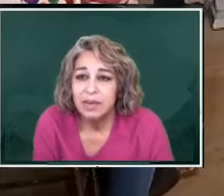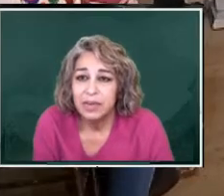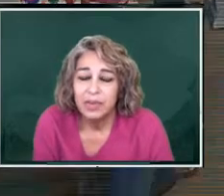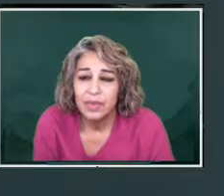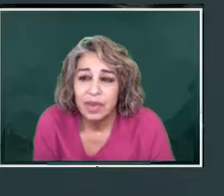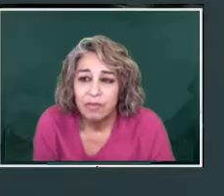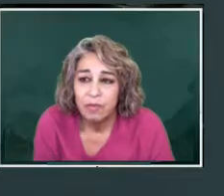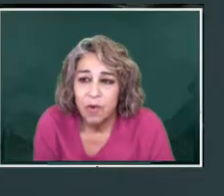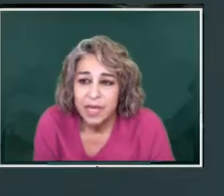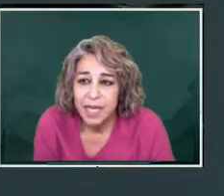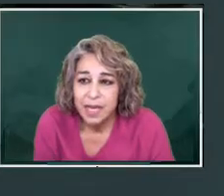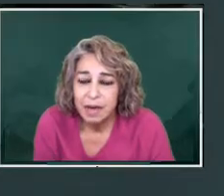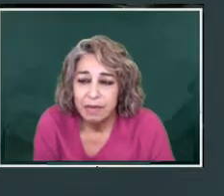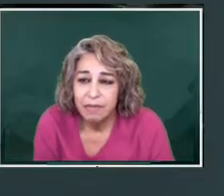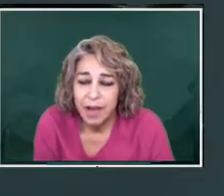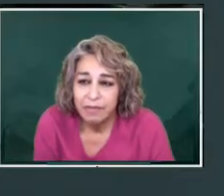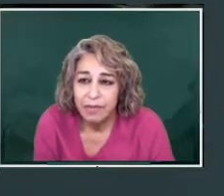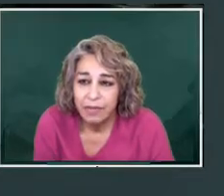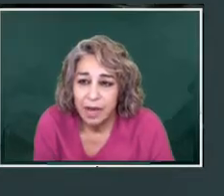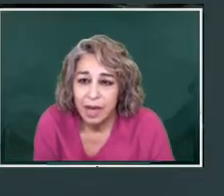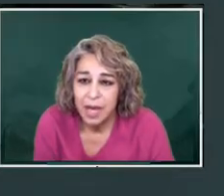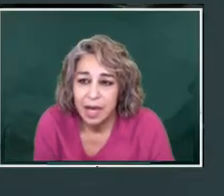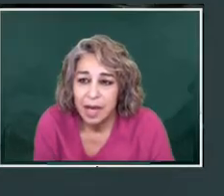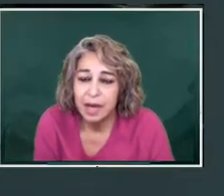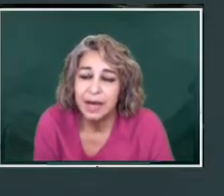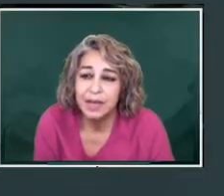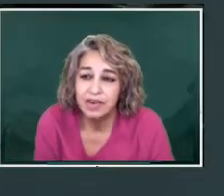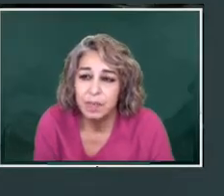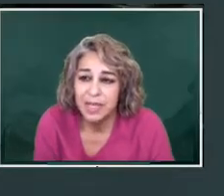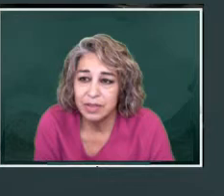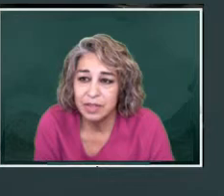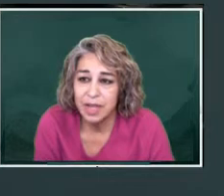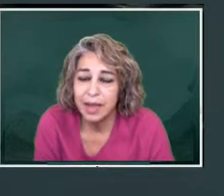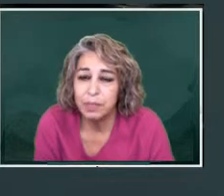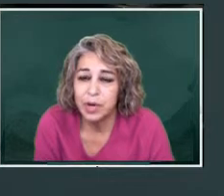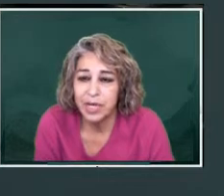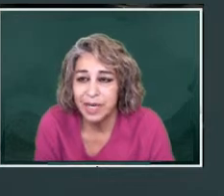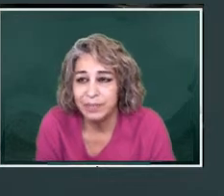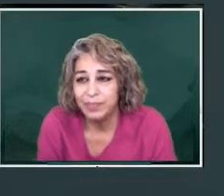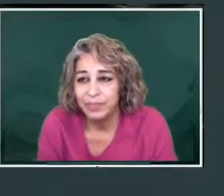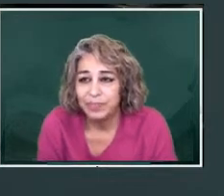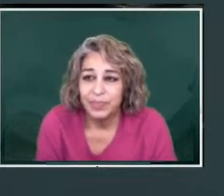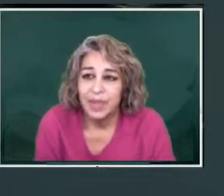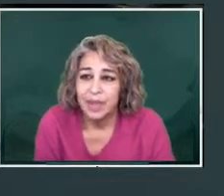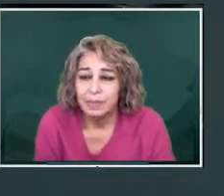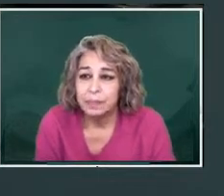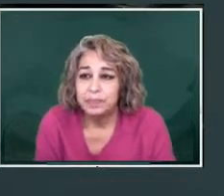Now, fourteen five, uh, uh, pesos per ton.